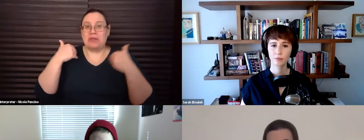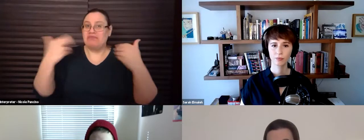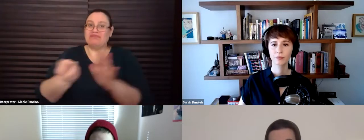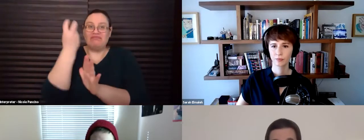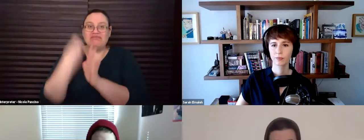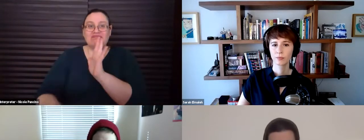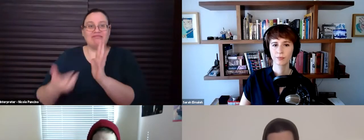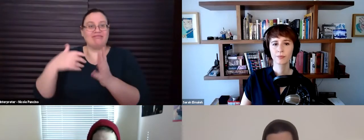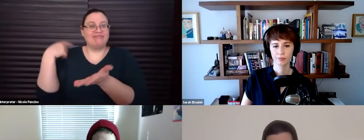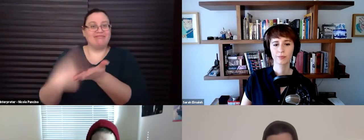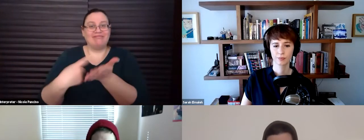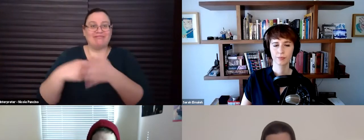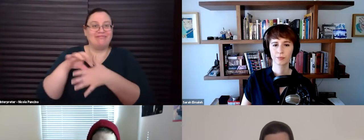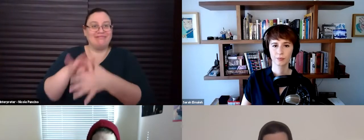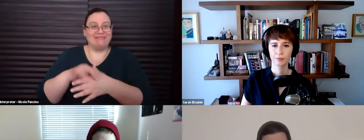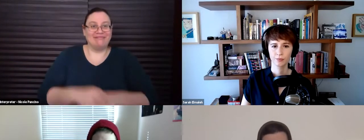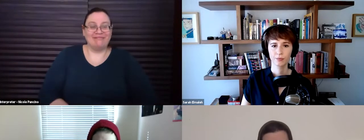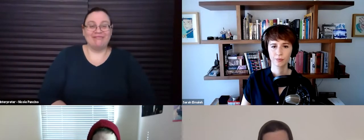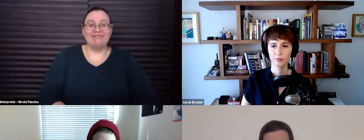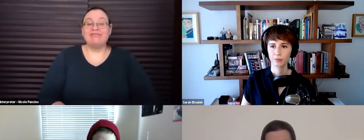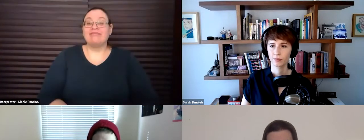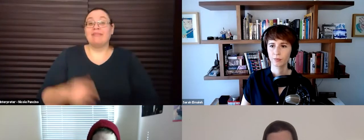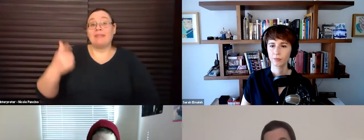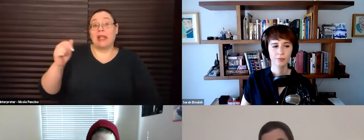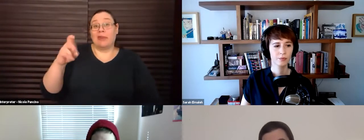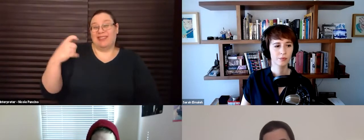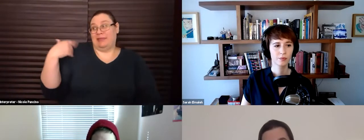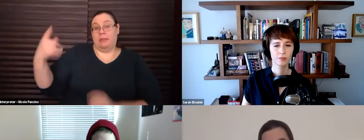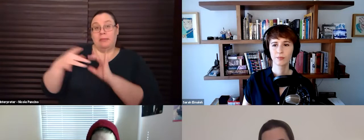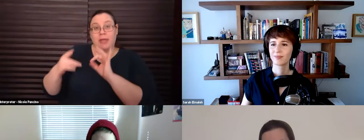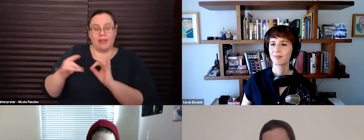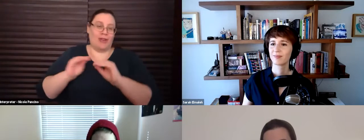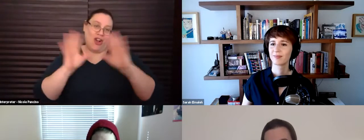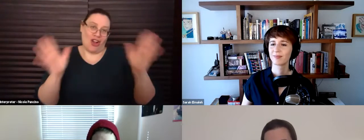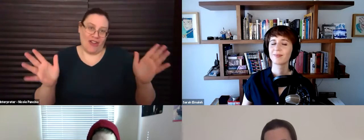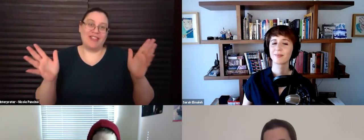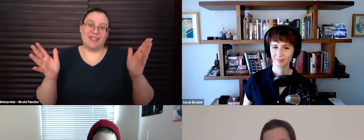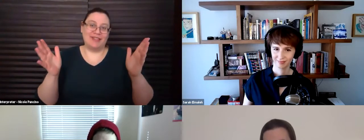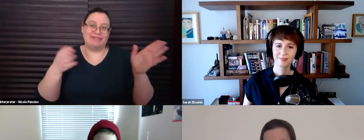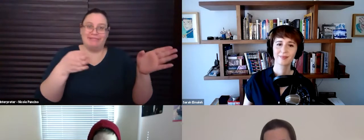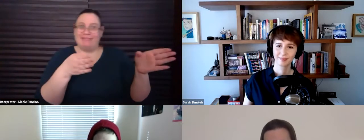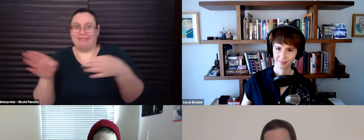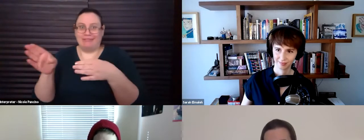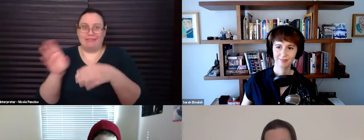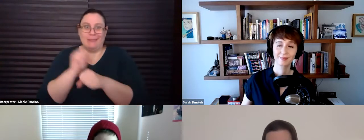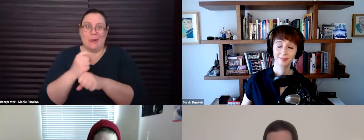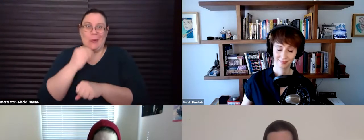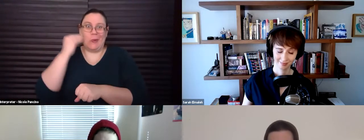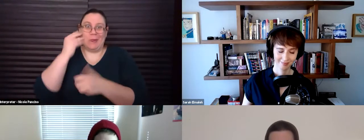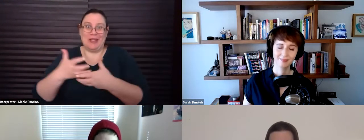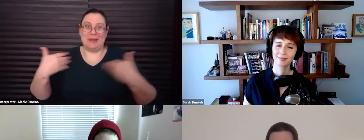the meat of this thing. And as Gabrielle mentioned, obviously, we have shifted to working from home a lot.